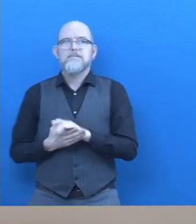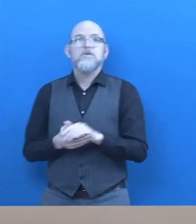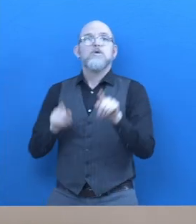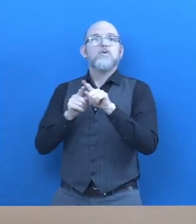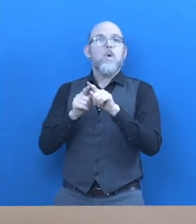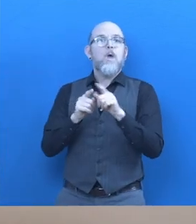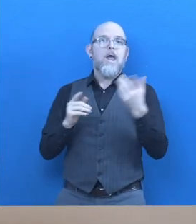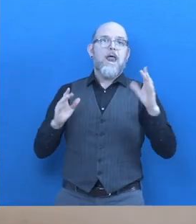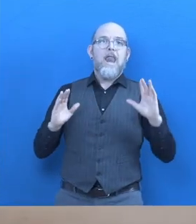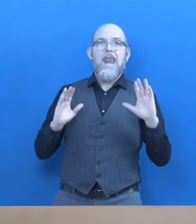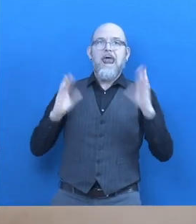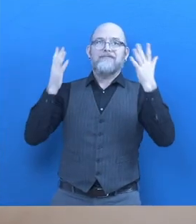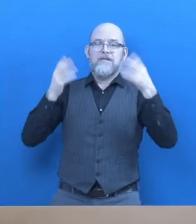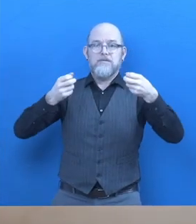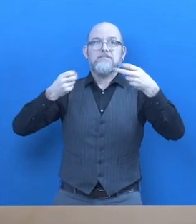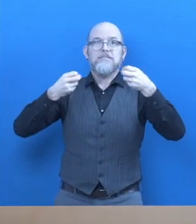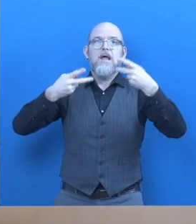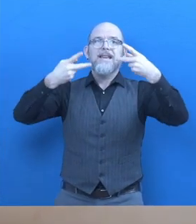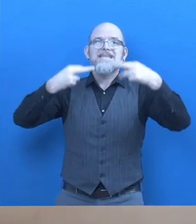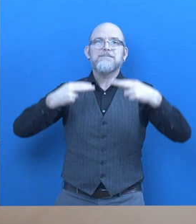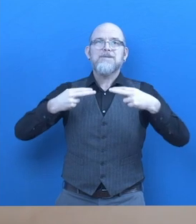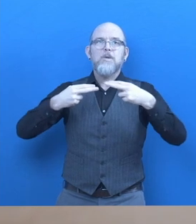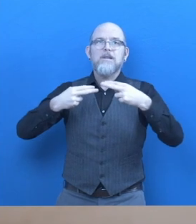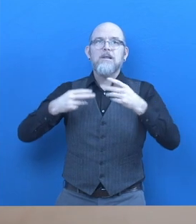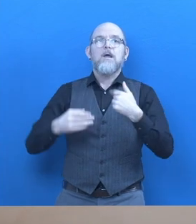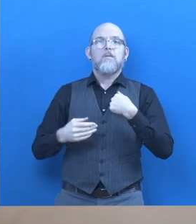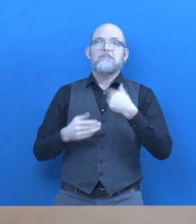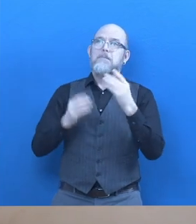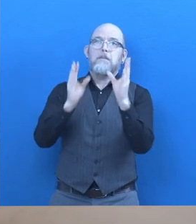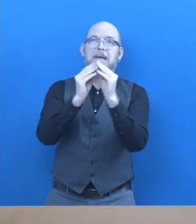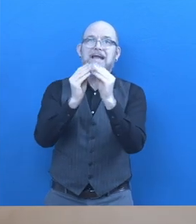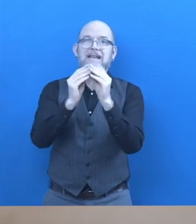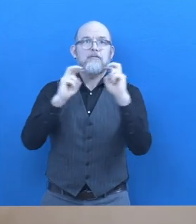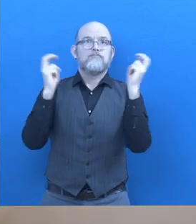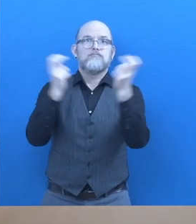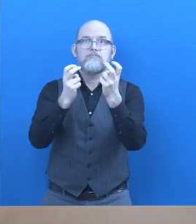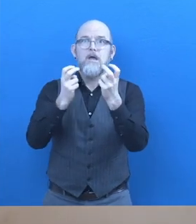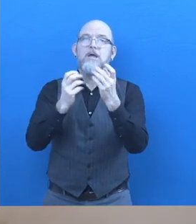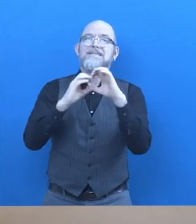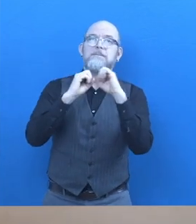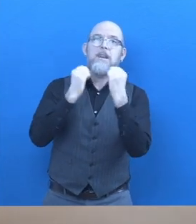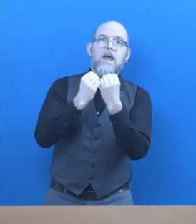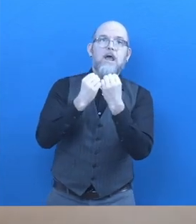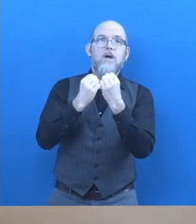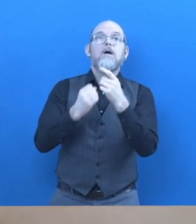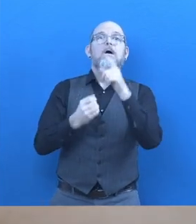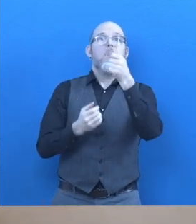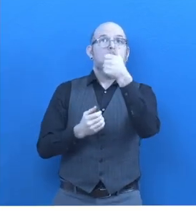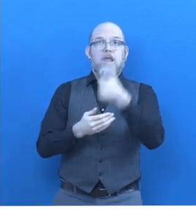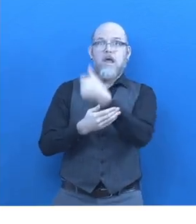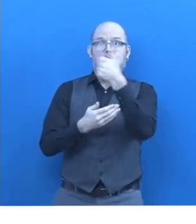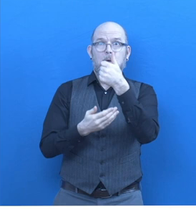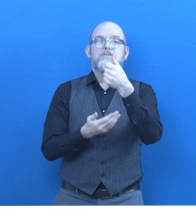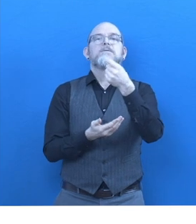live transcription services for conferences, seminars, classrooms and we charge per hour.